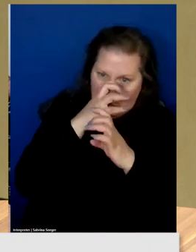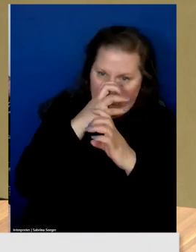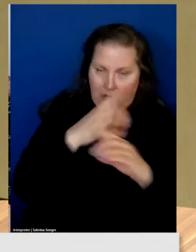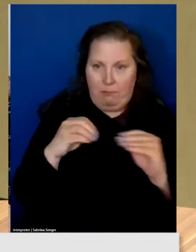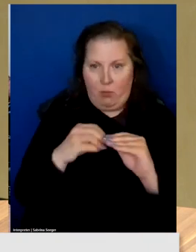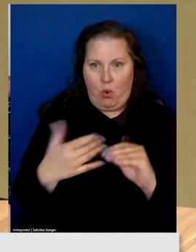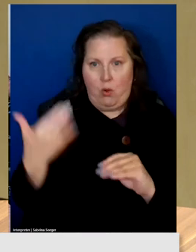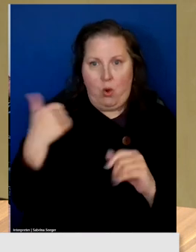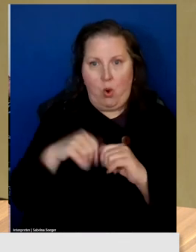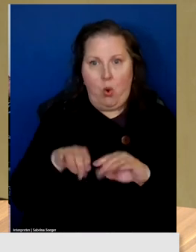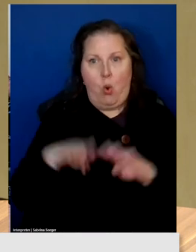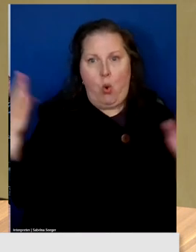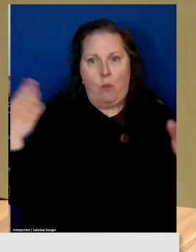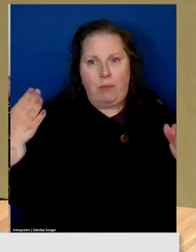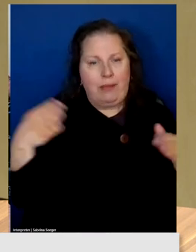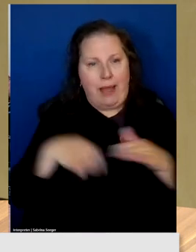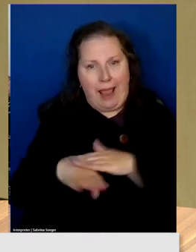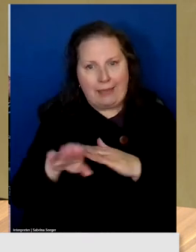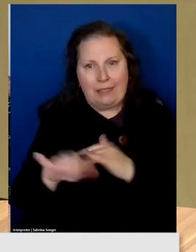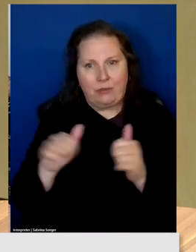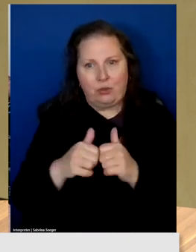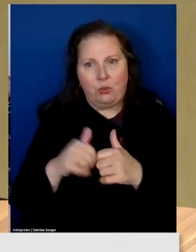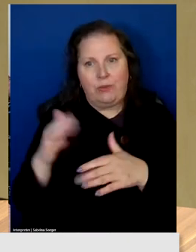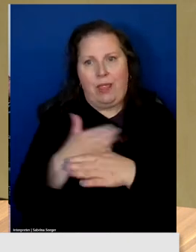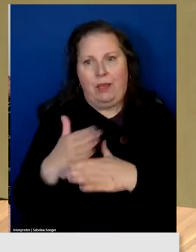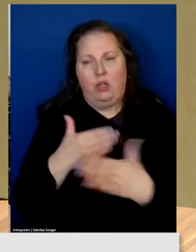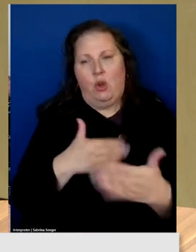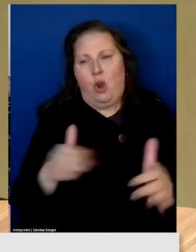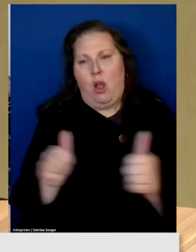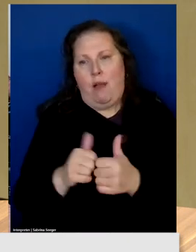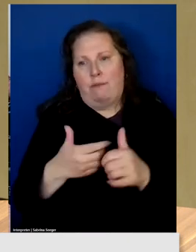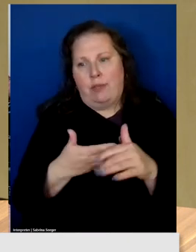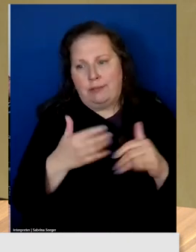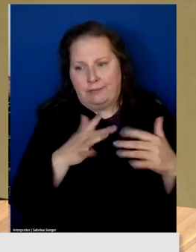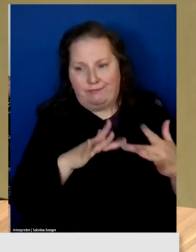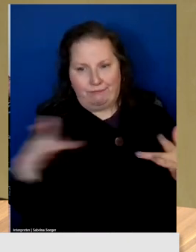open access to the inner office fiber that was paid for by that settlement.